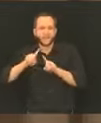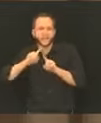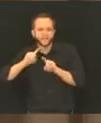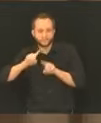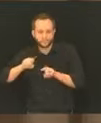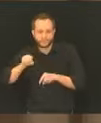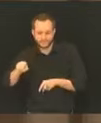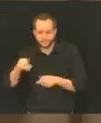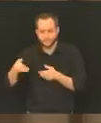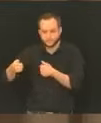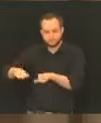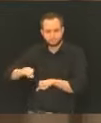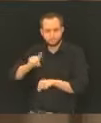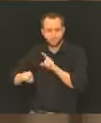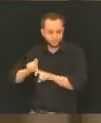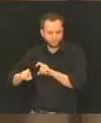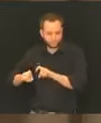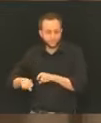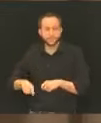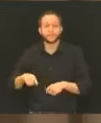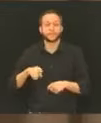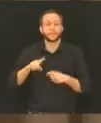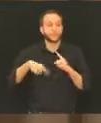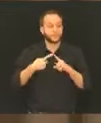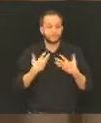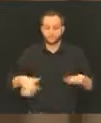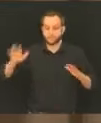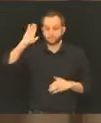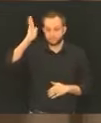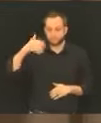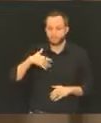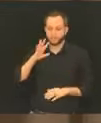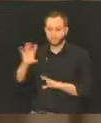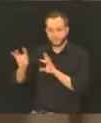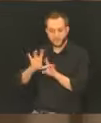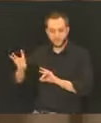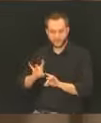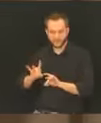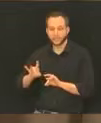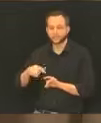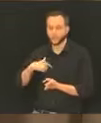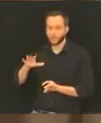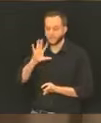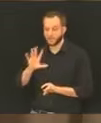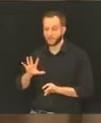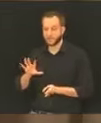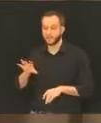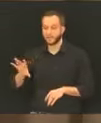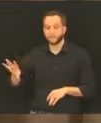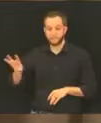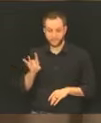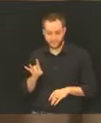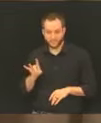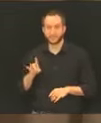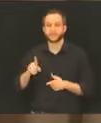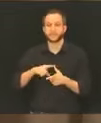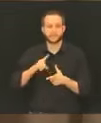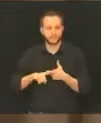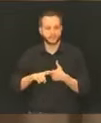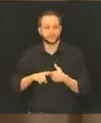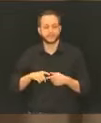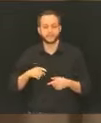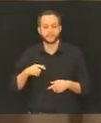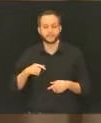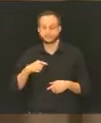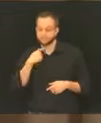plan is once they get through their presentation, I'll start selecting questions. And I'll choose one, and I'll ask that member of the media to go ahead and